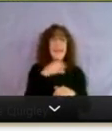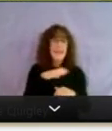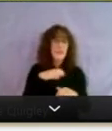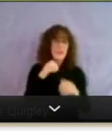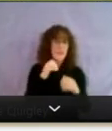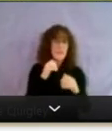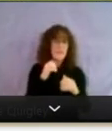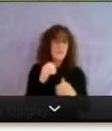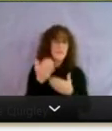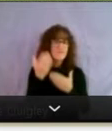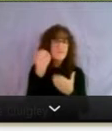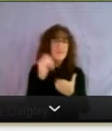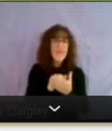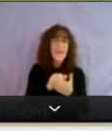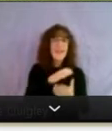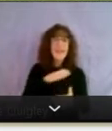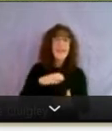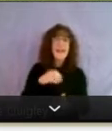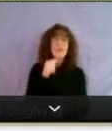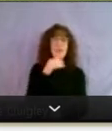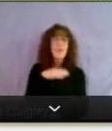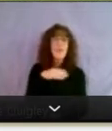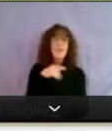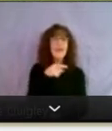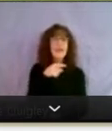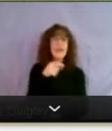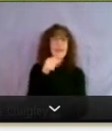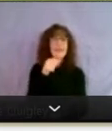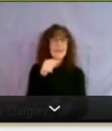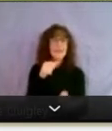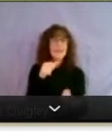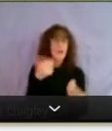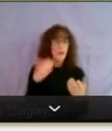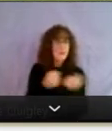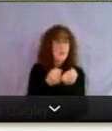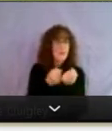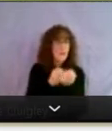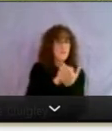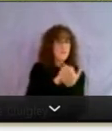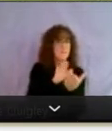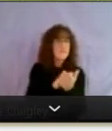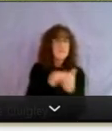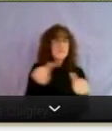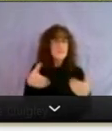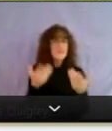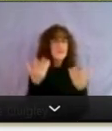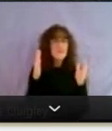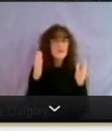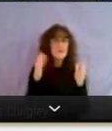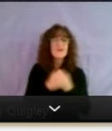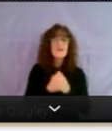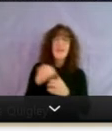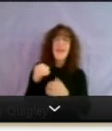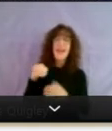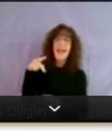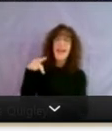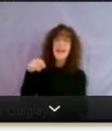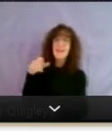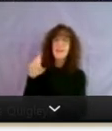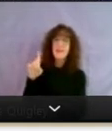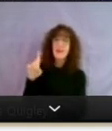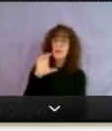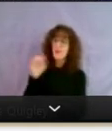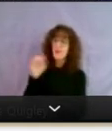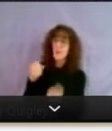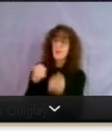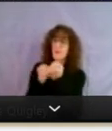And I heard from Councilwoman Robby and too, who was already supporting and applauding that it was introduced. So- And Pickard was a co-sponsor